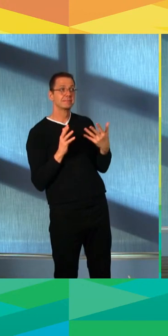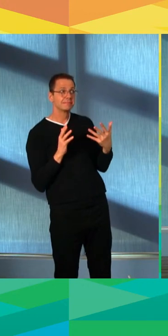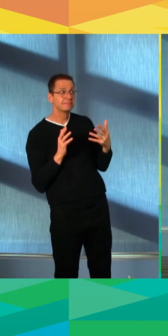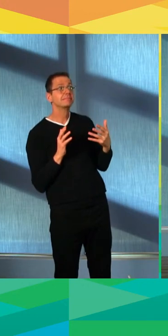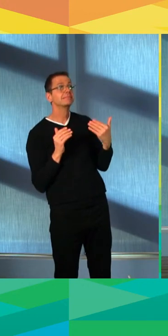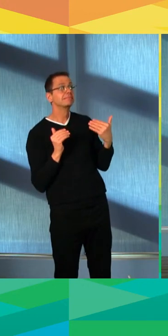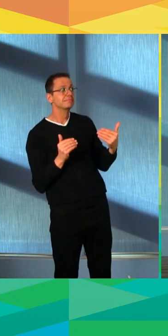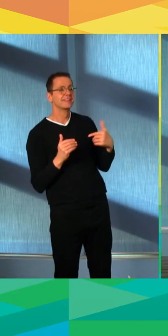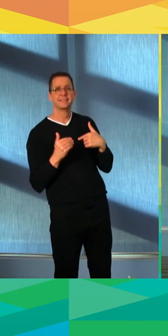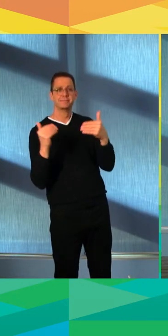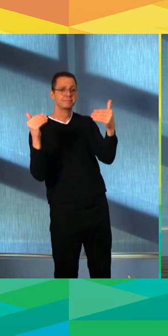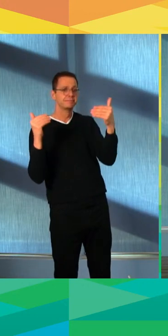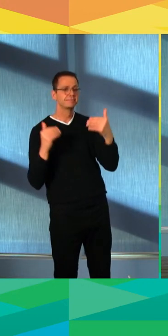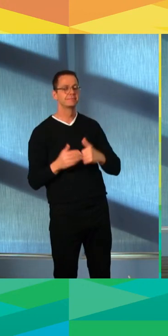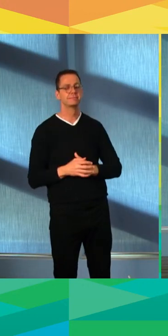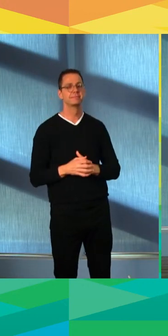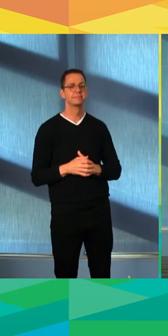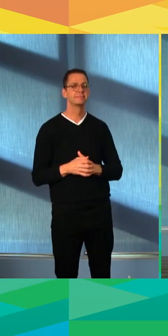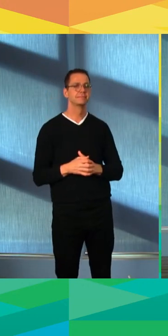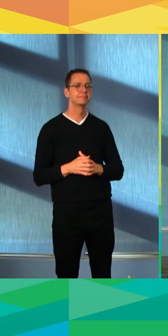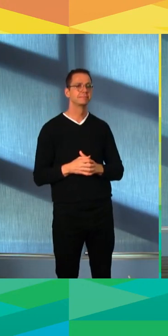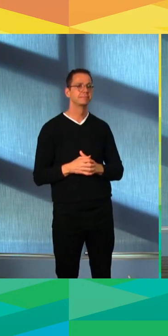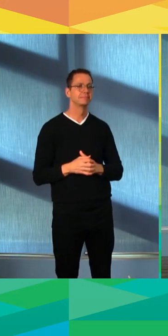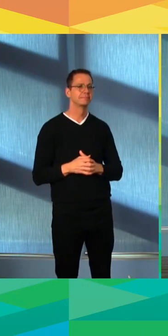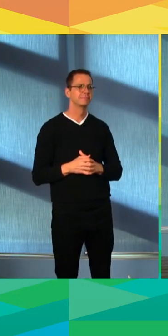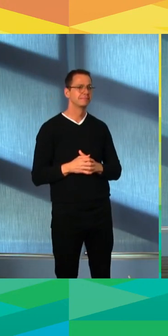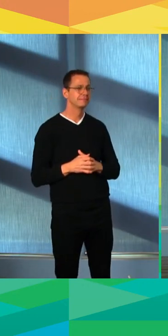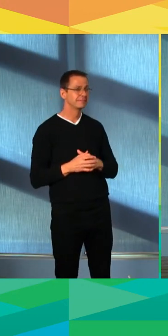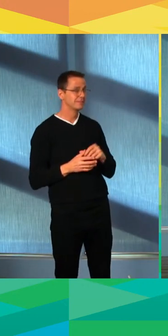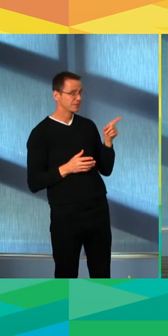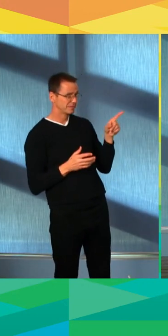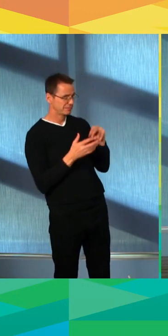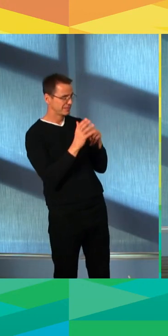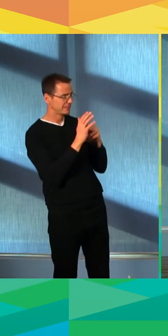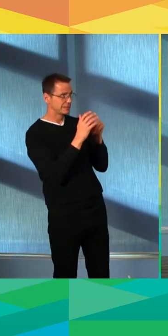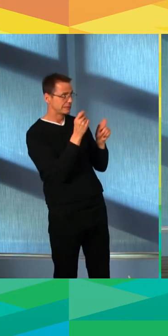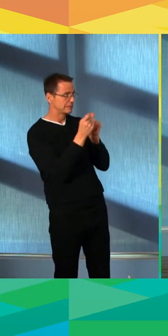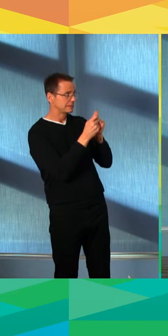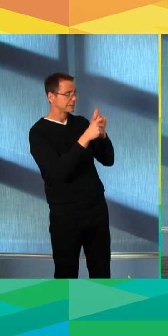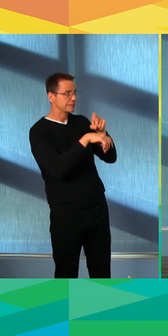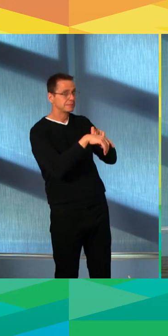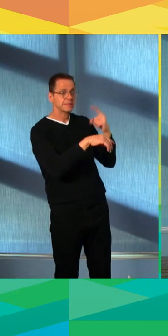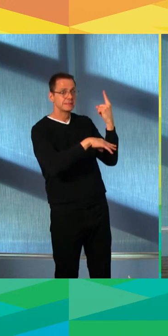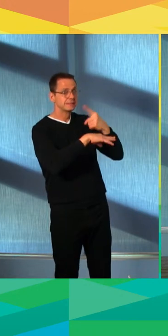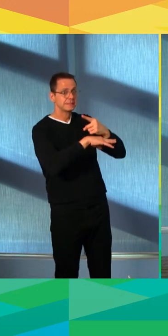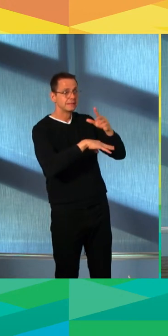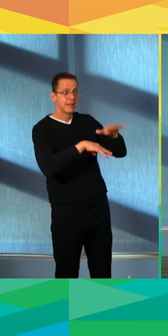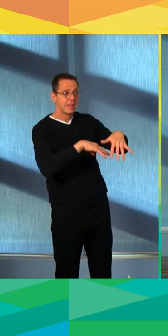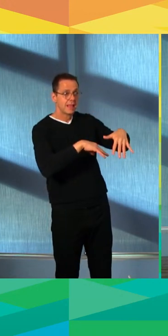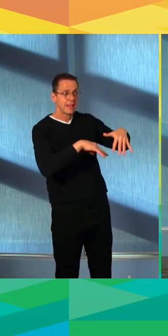Okay, so there's no clearer kind of timeline on what soon might mean?